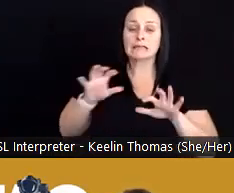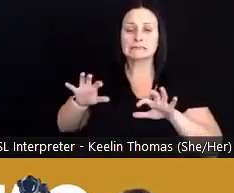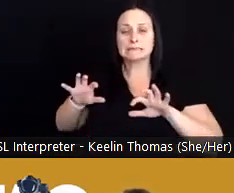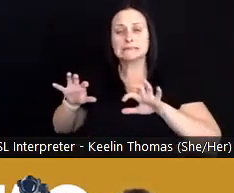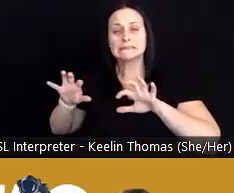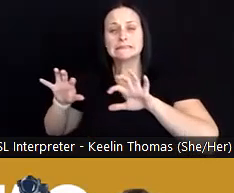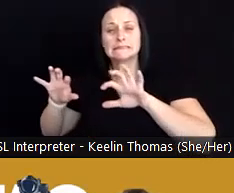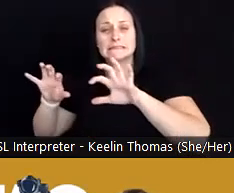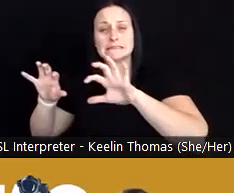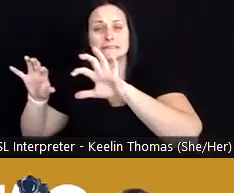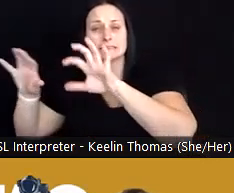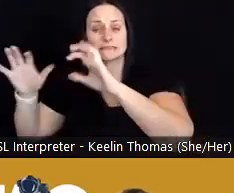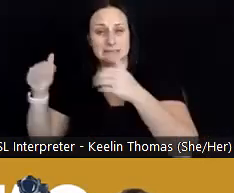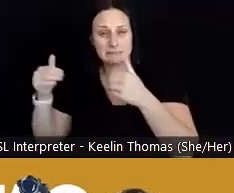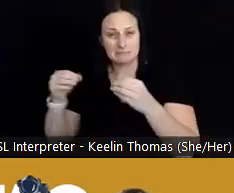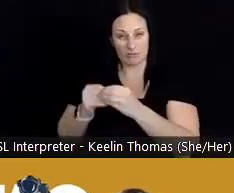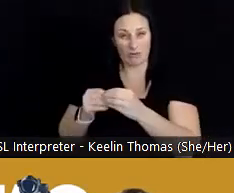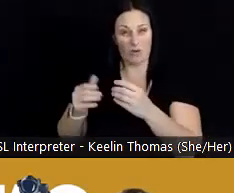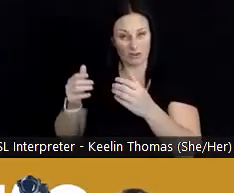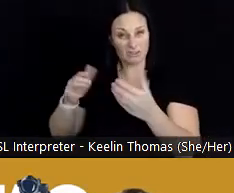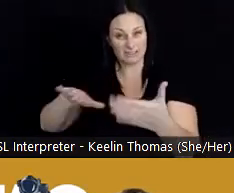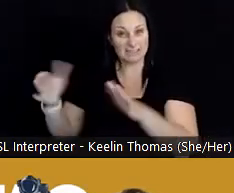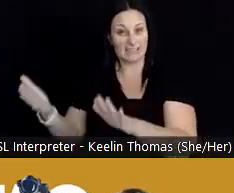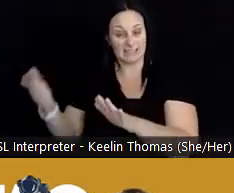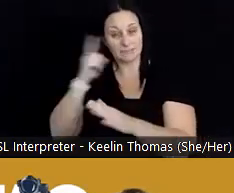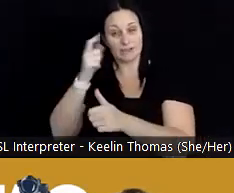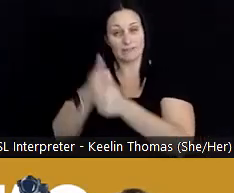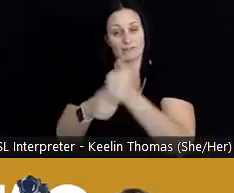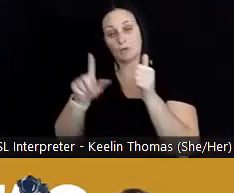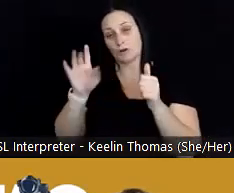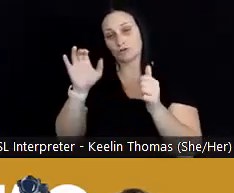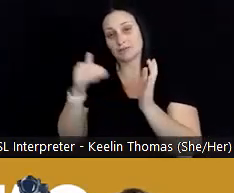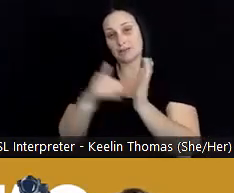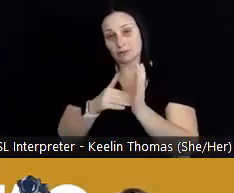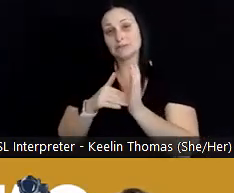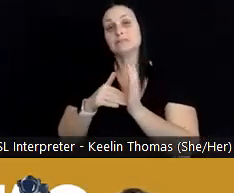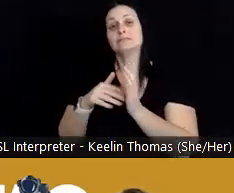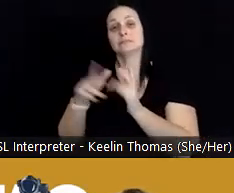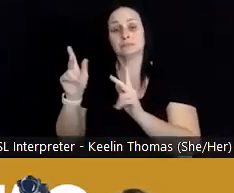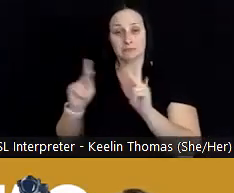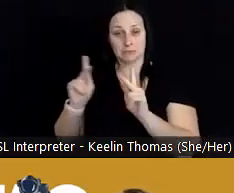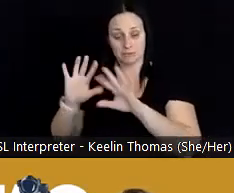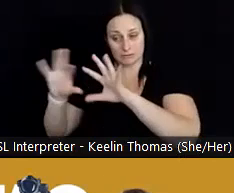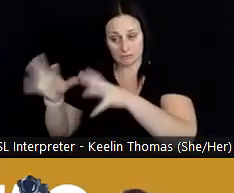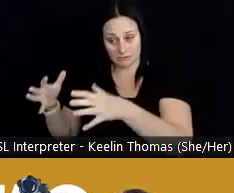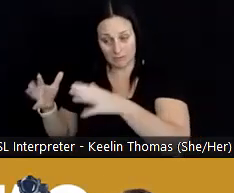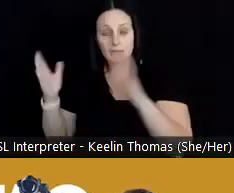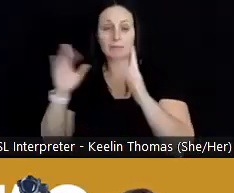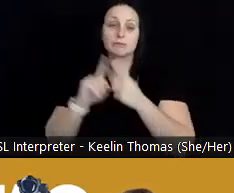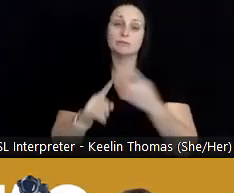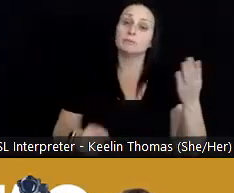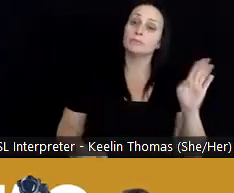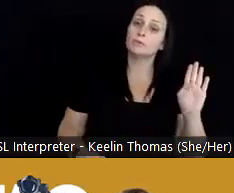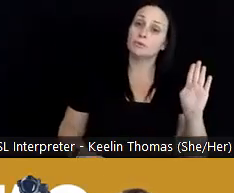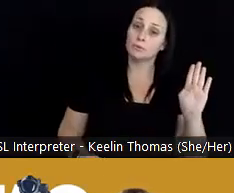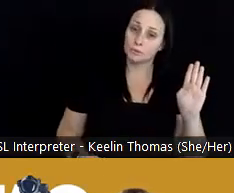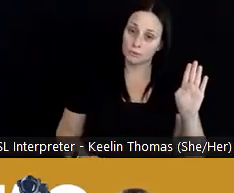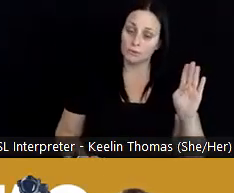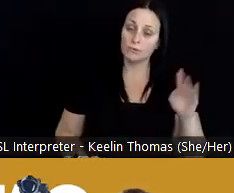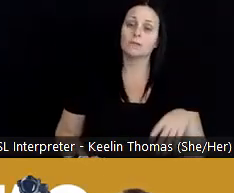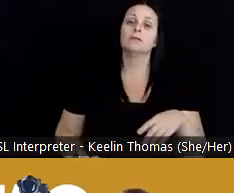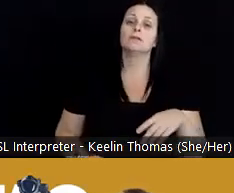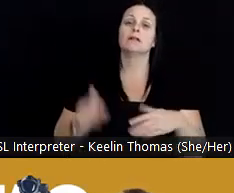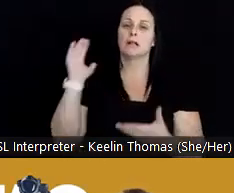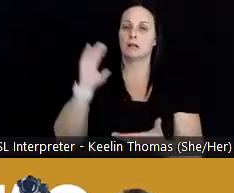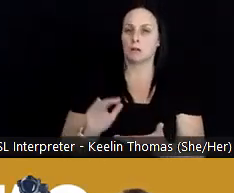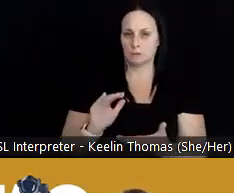higher deaths per 100,000 individuals in that area versus the blue areas where it's a